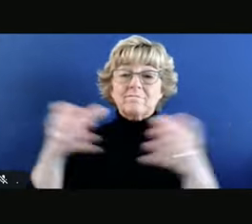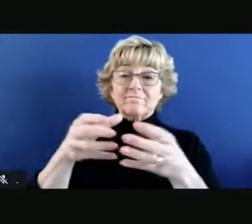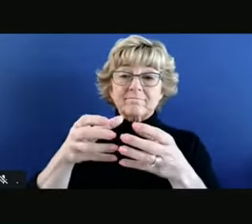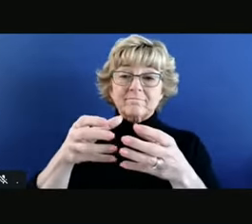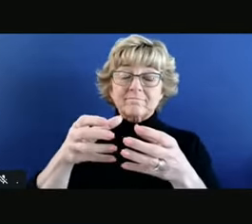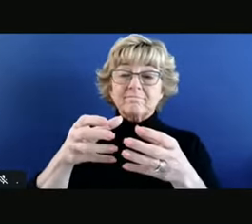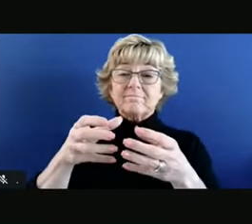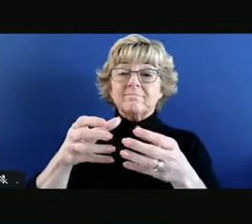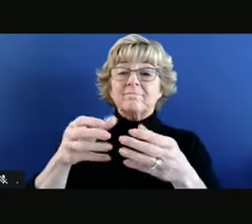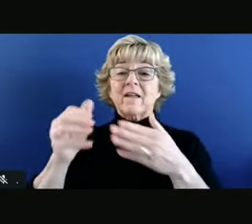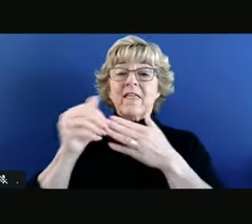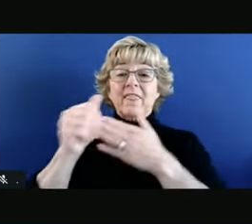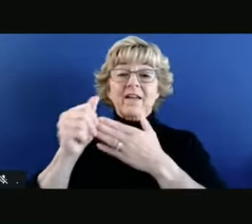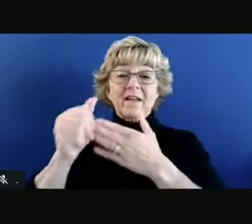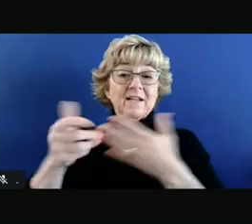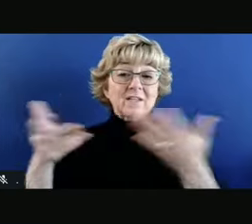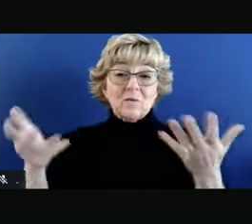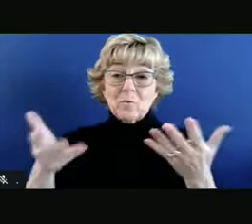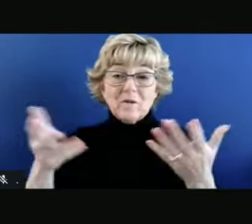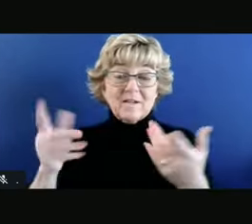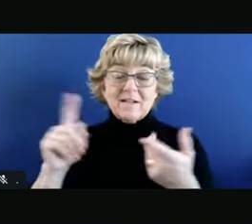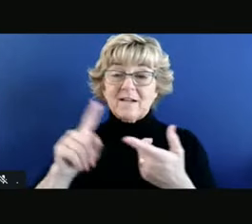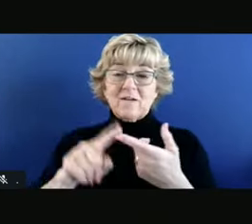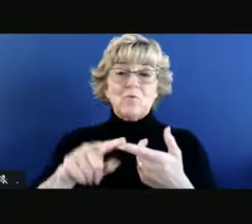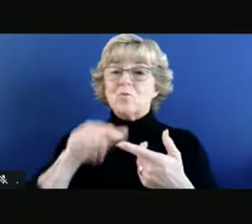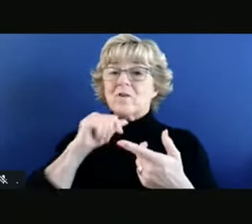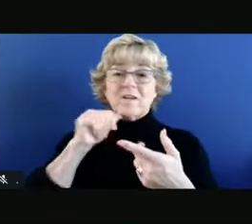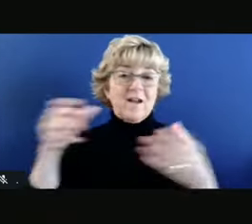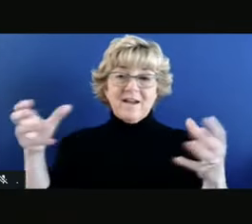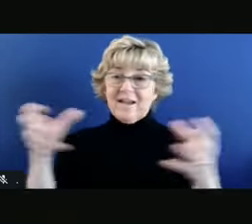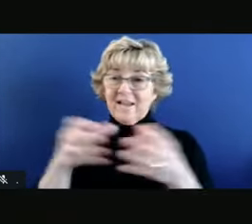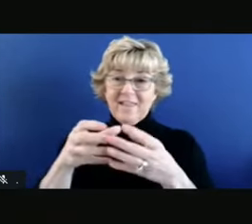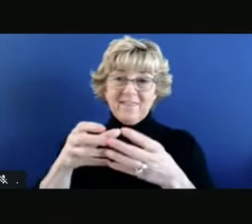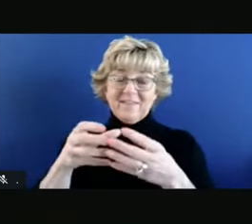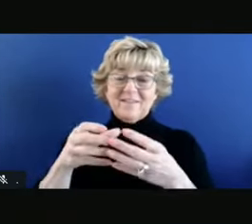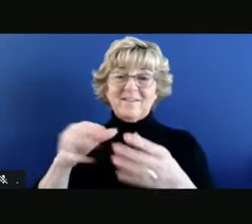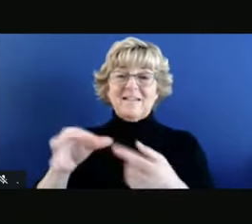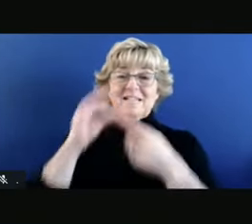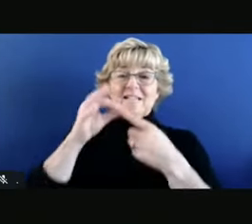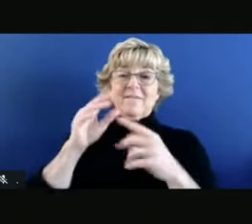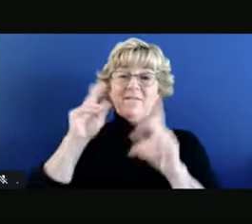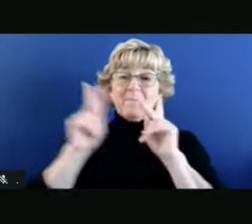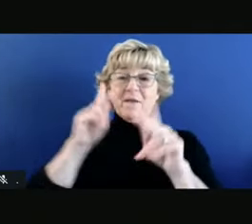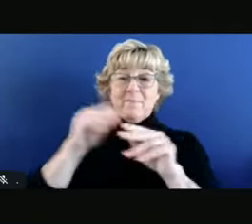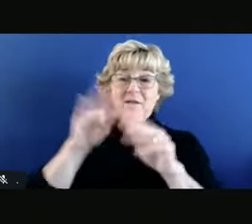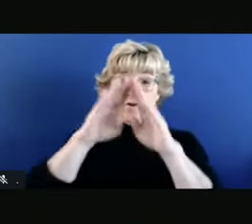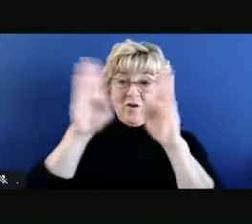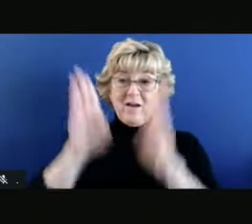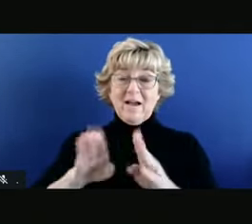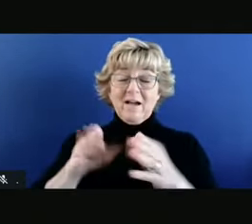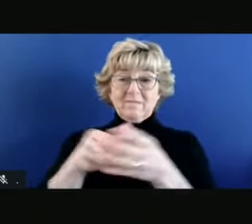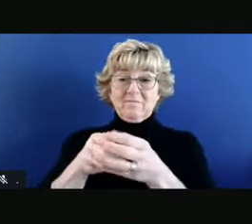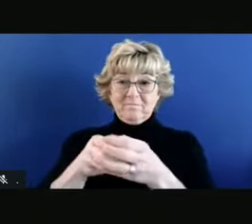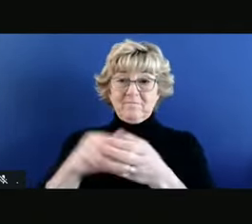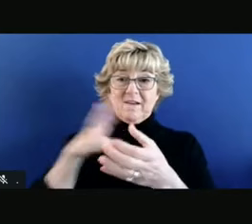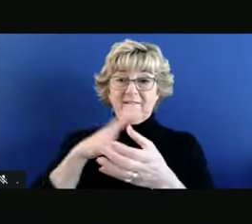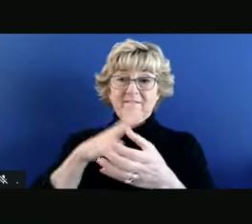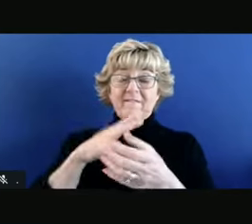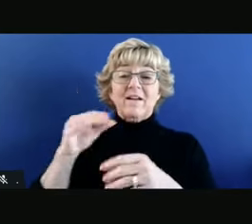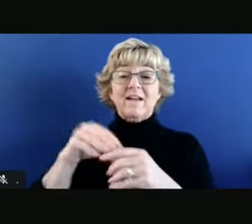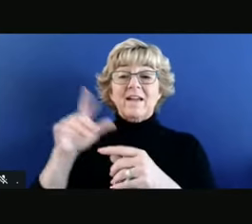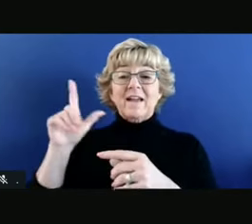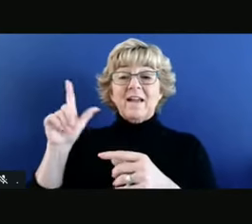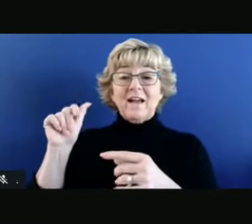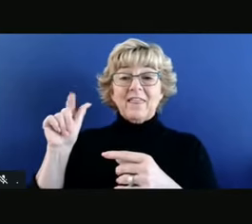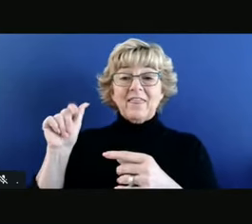and the guidance is to not gather outside of your household, as the guidance is in Los Angeles